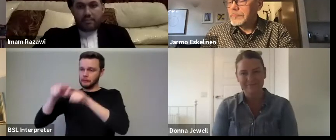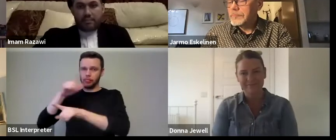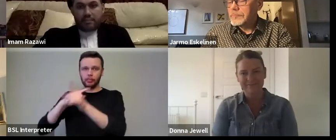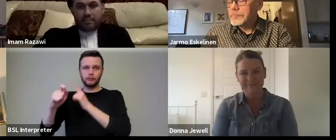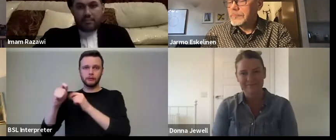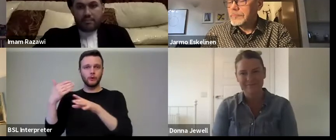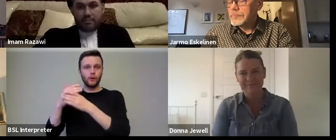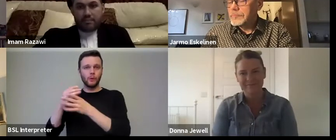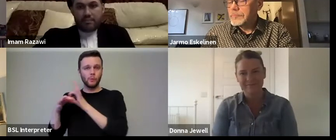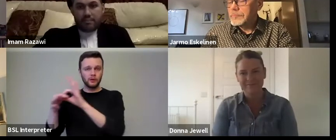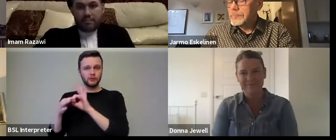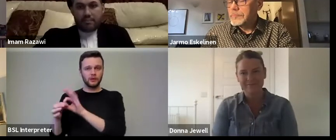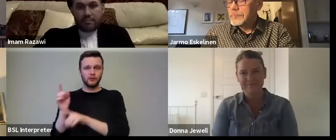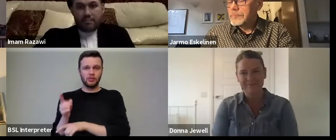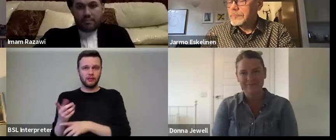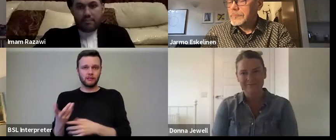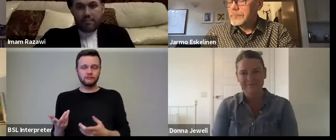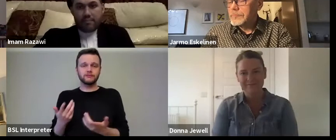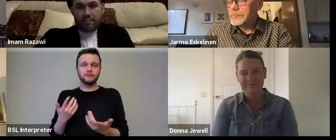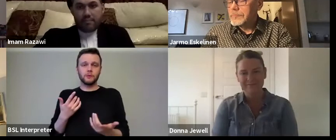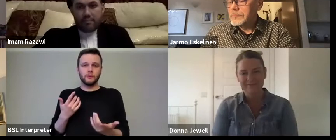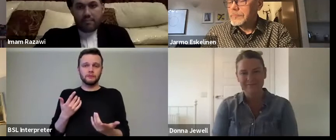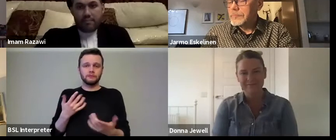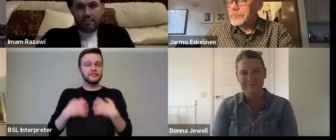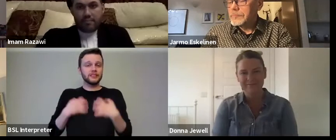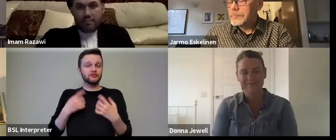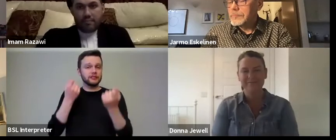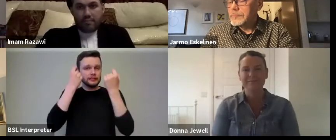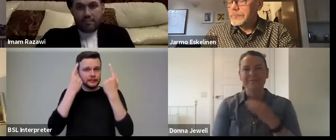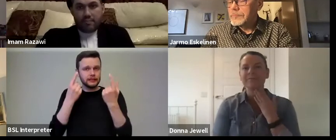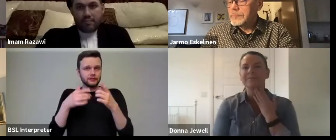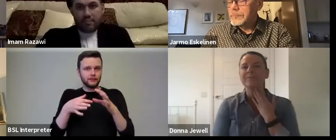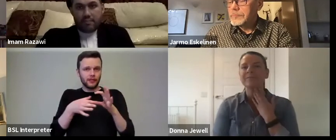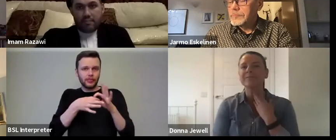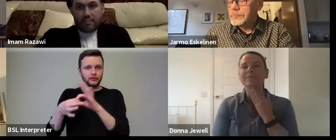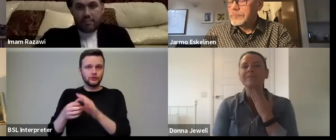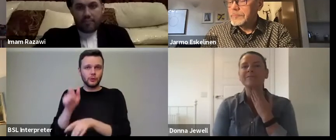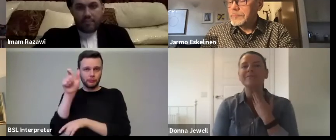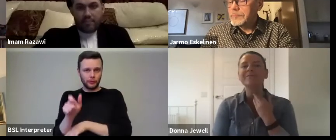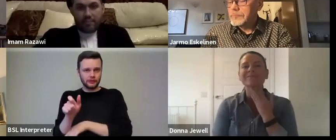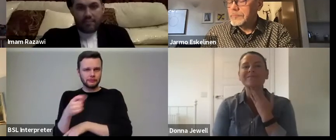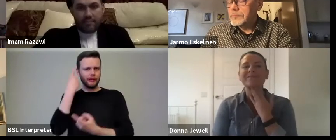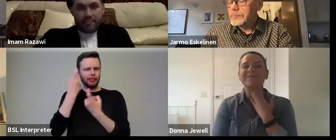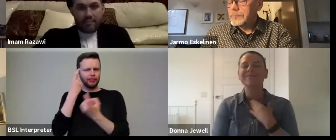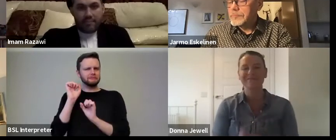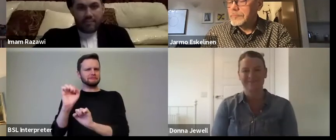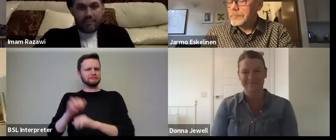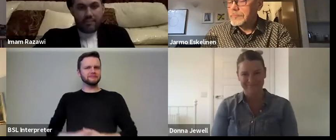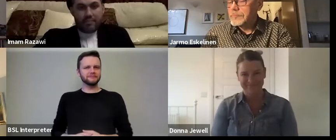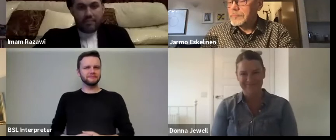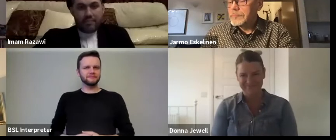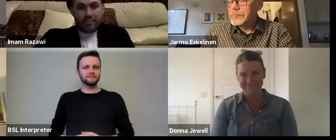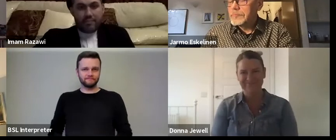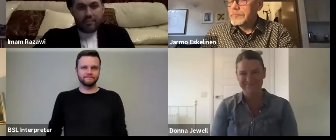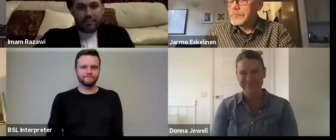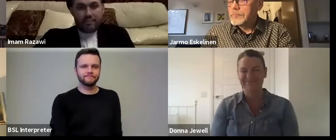together on this. So it's an interesting idea, the joint post actually, Bridget, I'll take that under one. I think